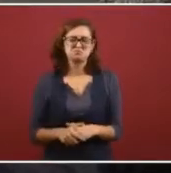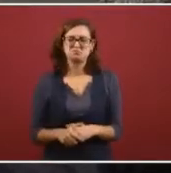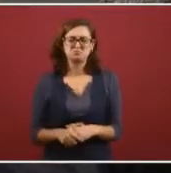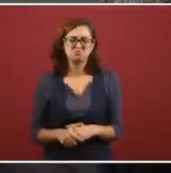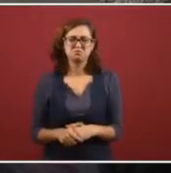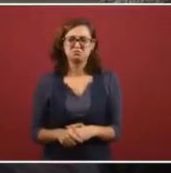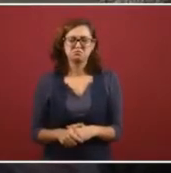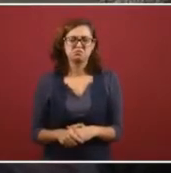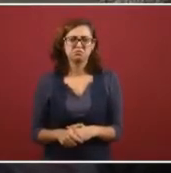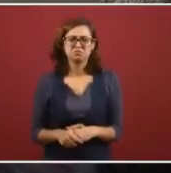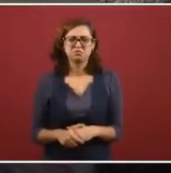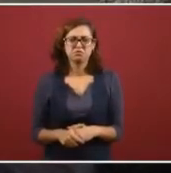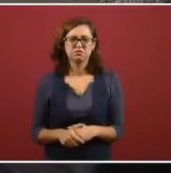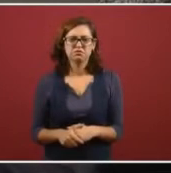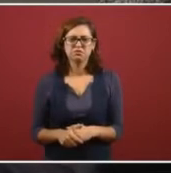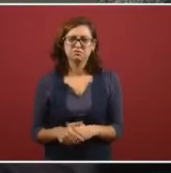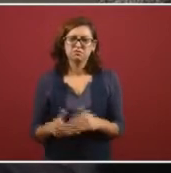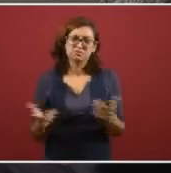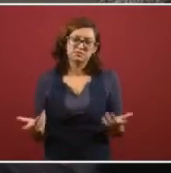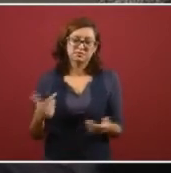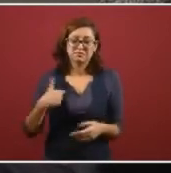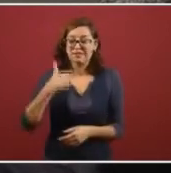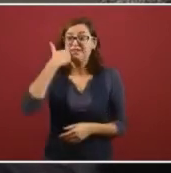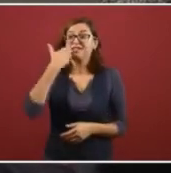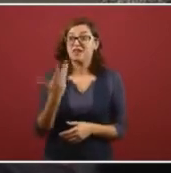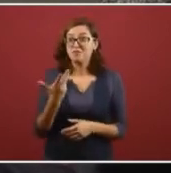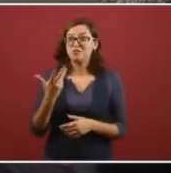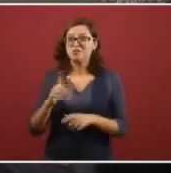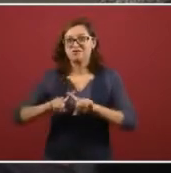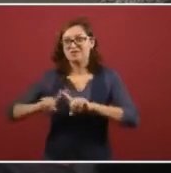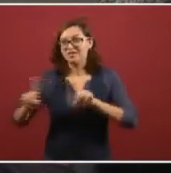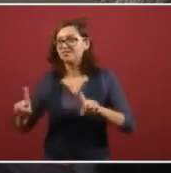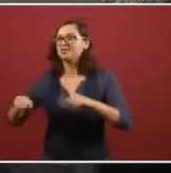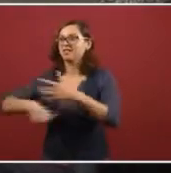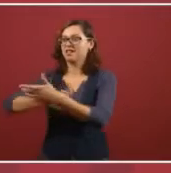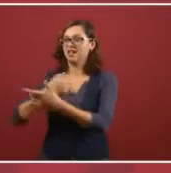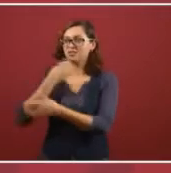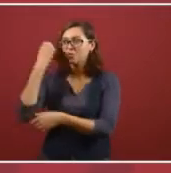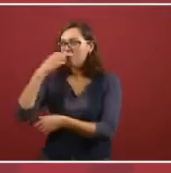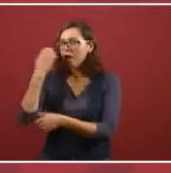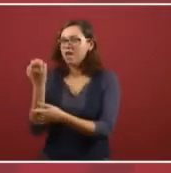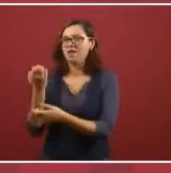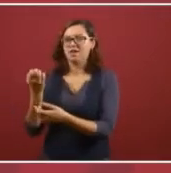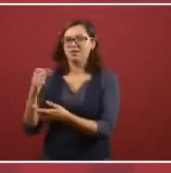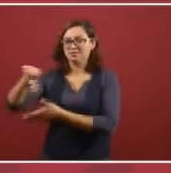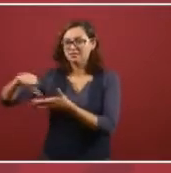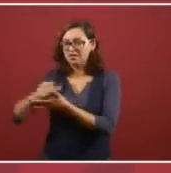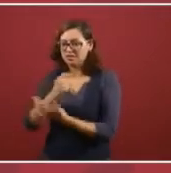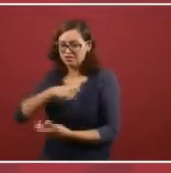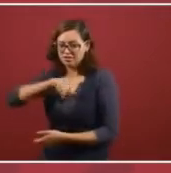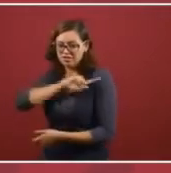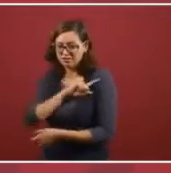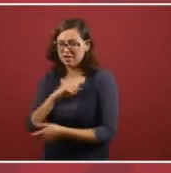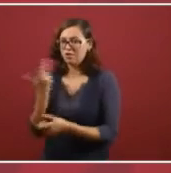What we want is to make schools and health centers and hospitals.